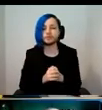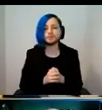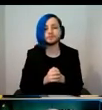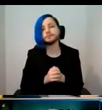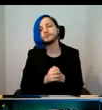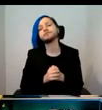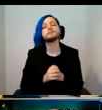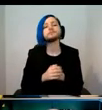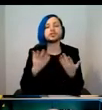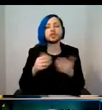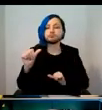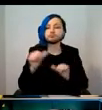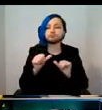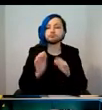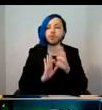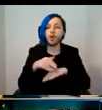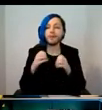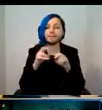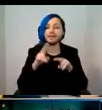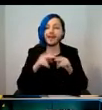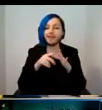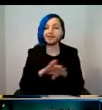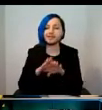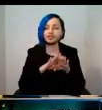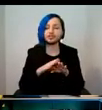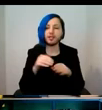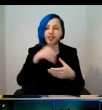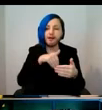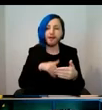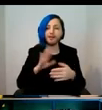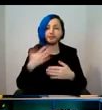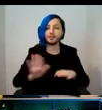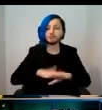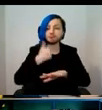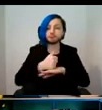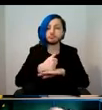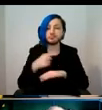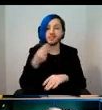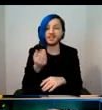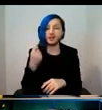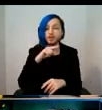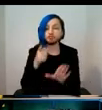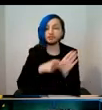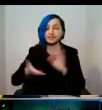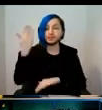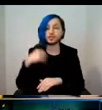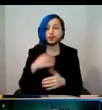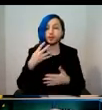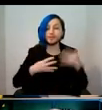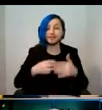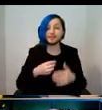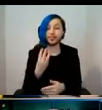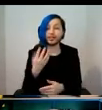Just briefly about the BFI National Archive. were founded almost 100 years ago in 1935, coming up through our